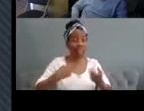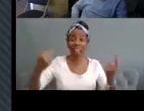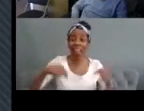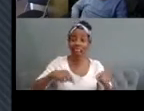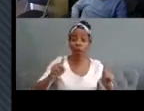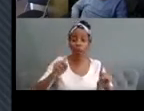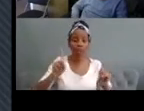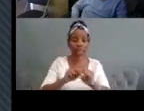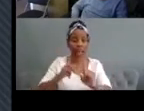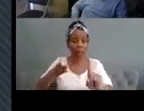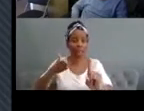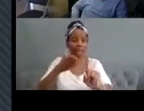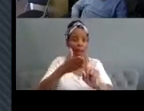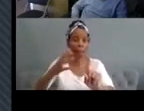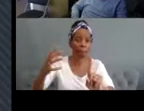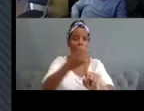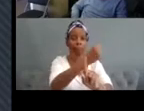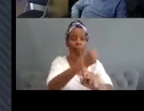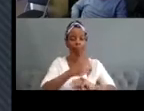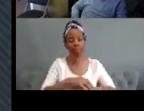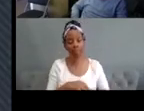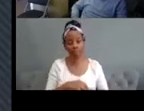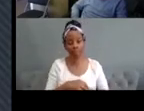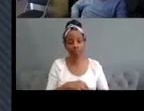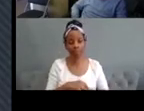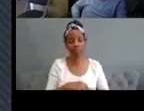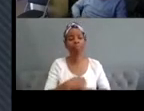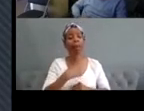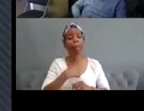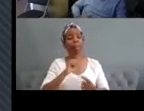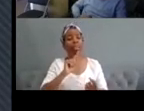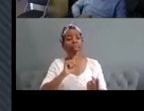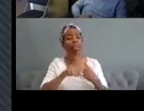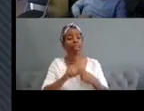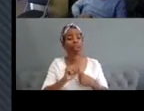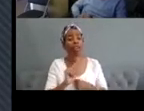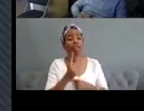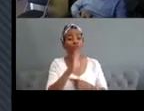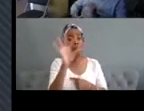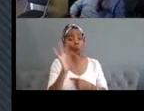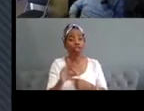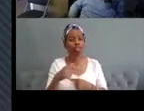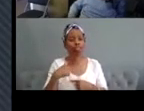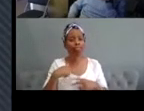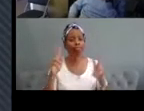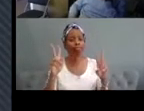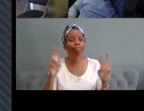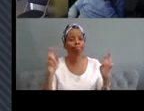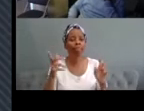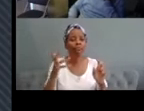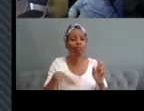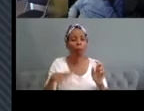i want to conclude in responding to this first question by sharing some words from a neurodivergent artist